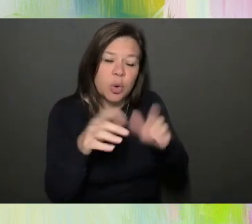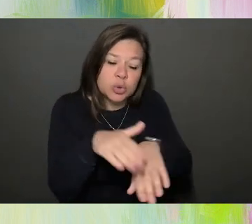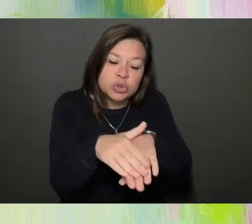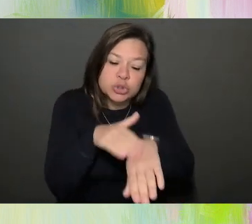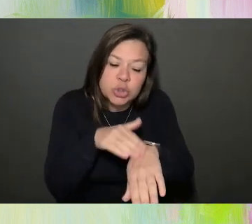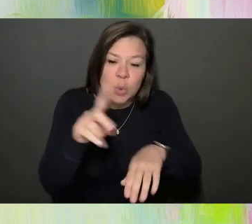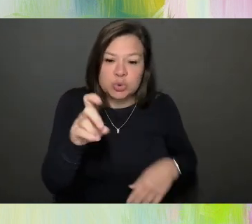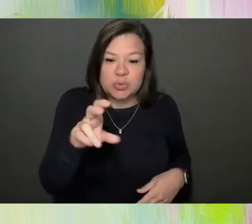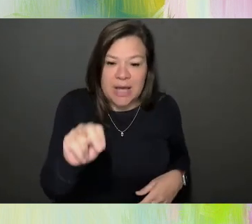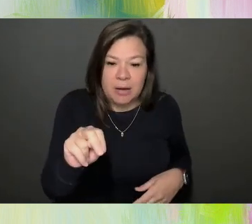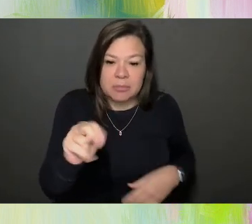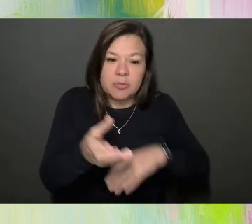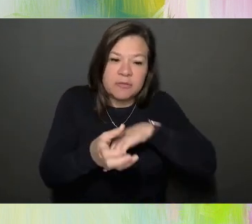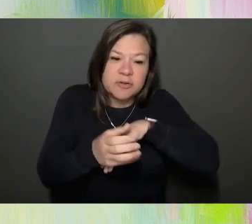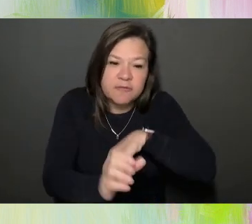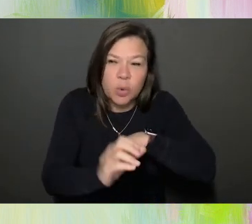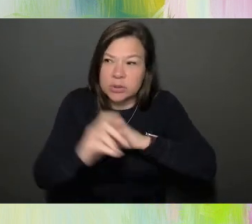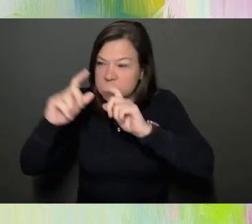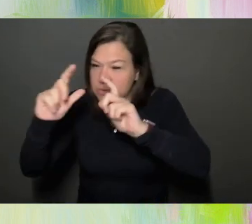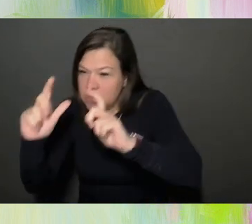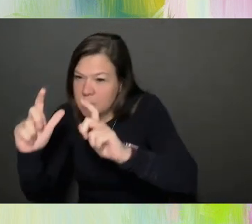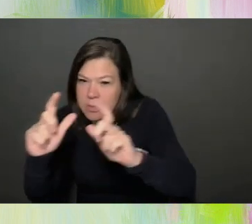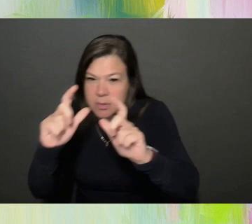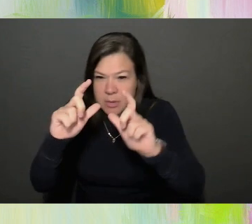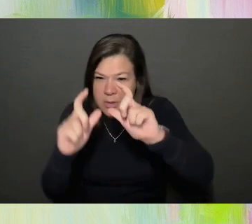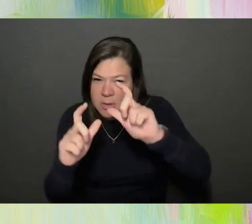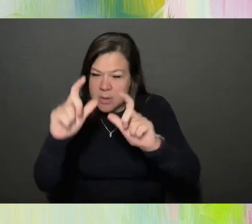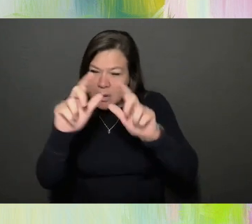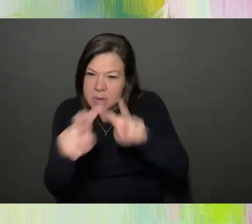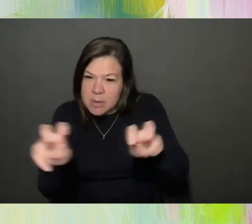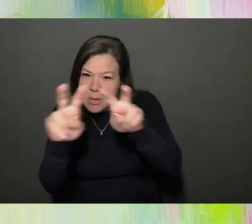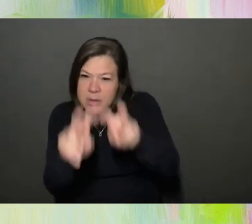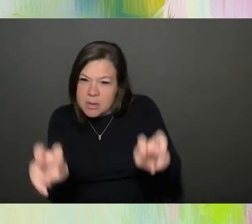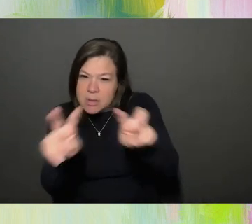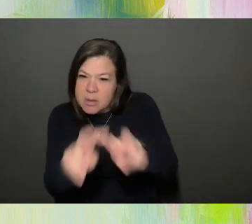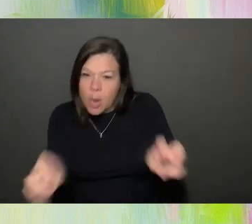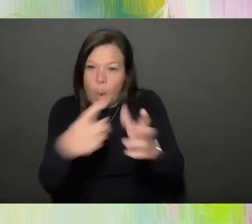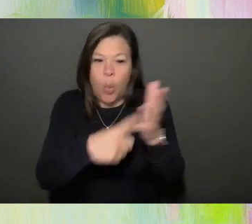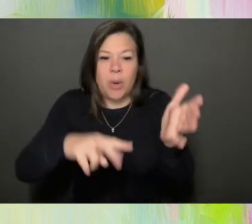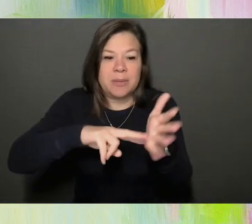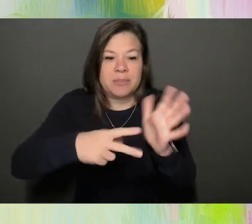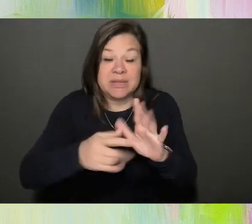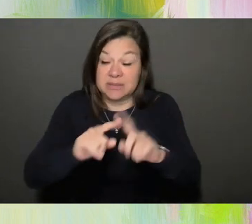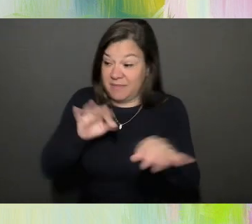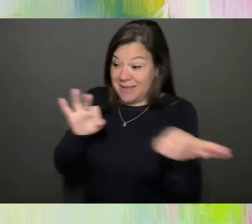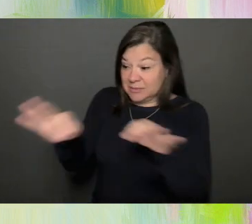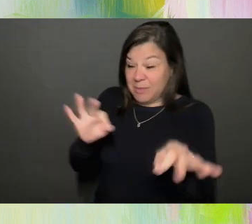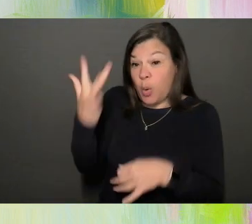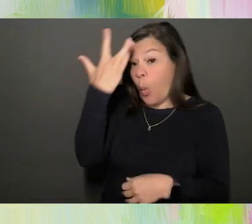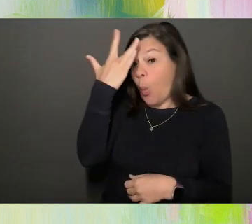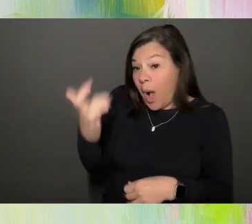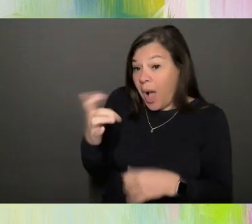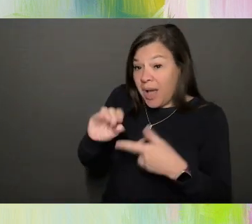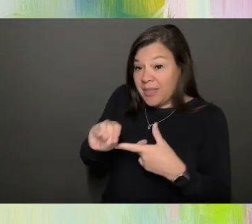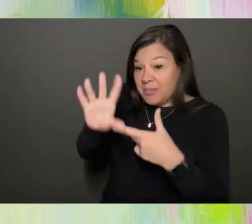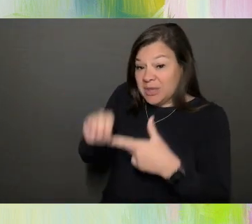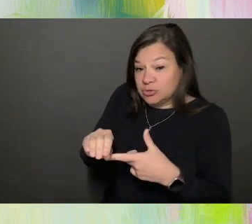to look at it and you have to really try to figure out what it means. And when someone's explaining why they took a photo, they become the expert.